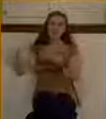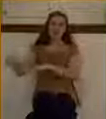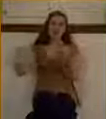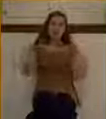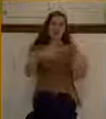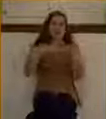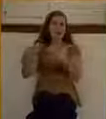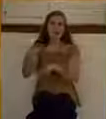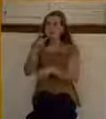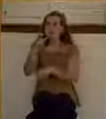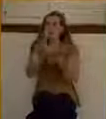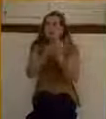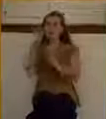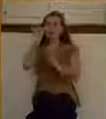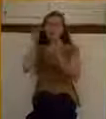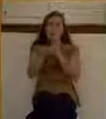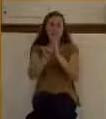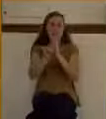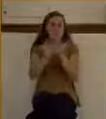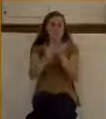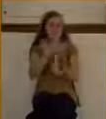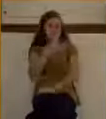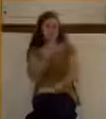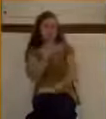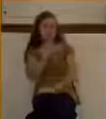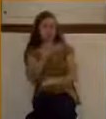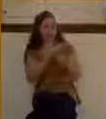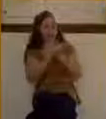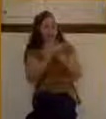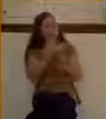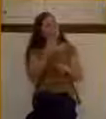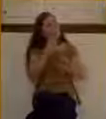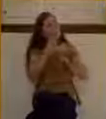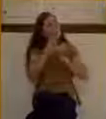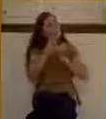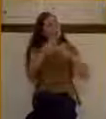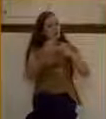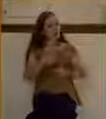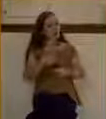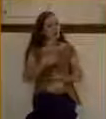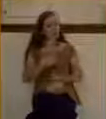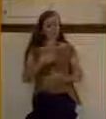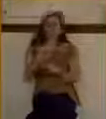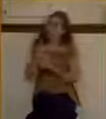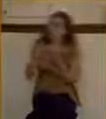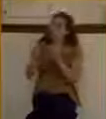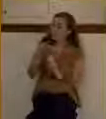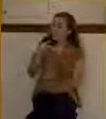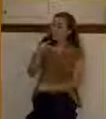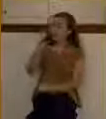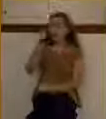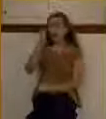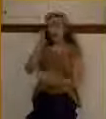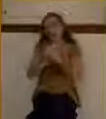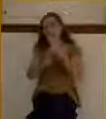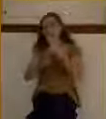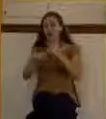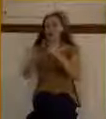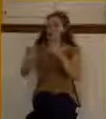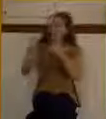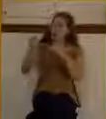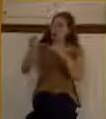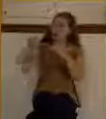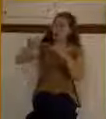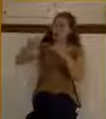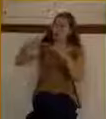Jesus asked his disciples, who do men say that I am? And they said, well, some say that you are Elijah. Some say you're Jeremiah. Some say you're John the